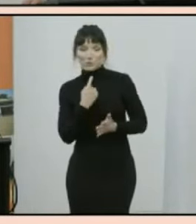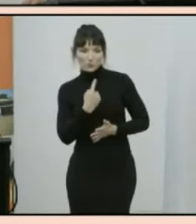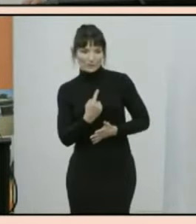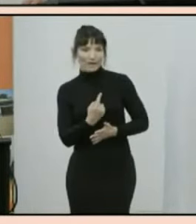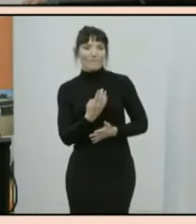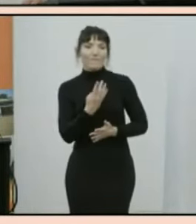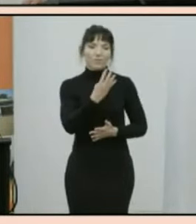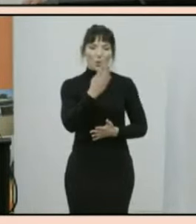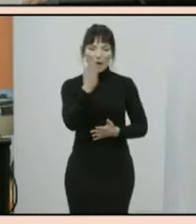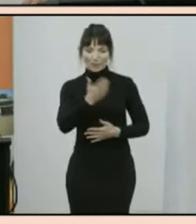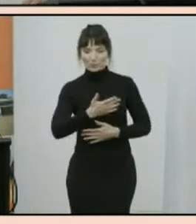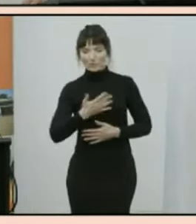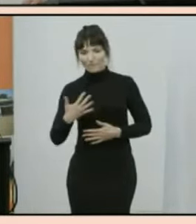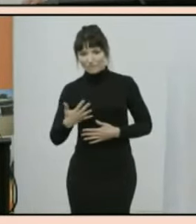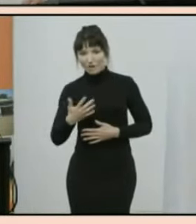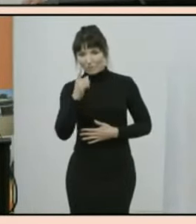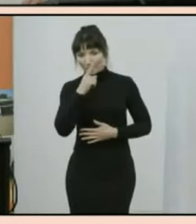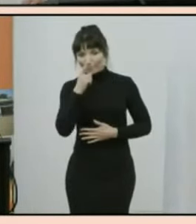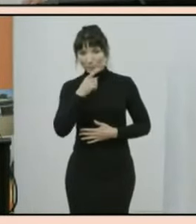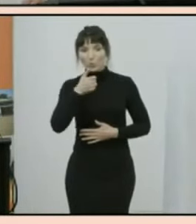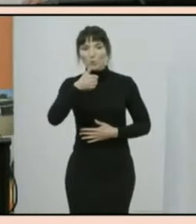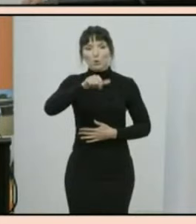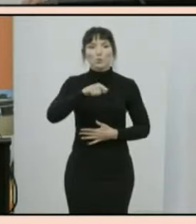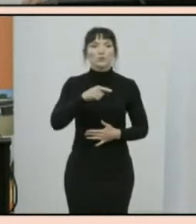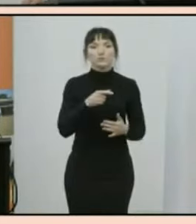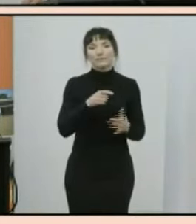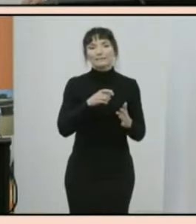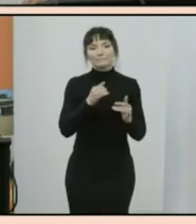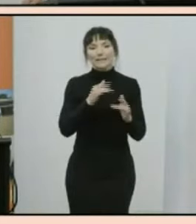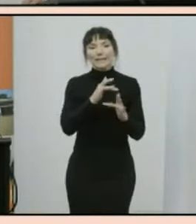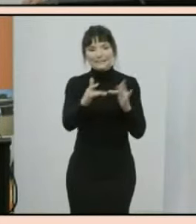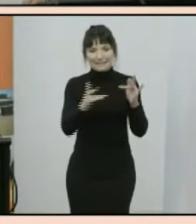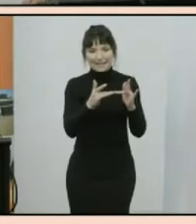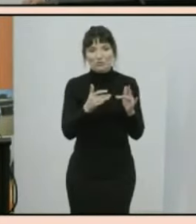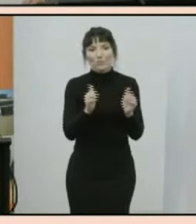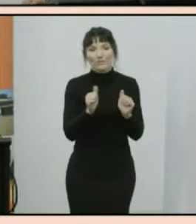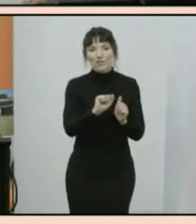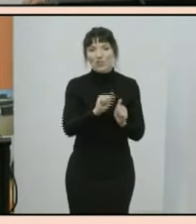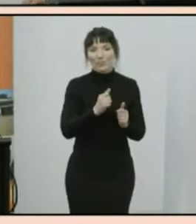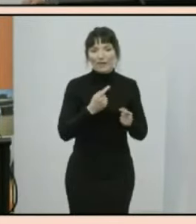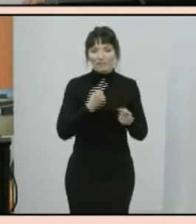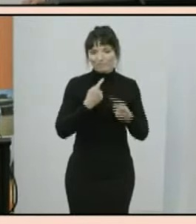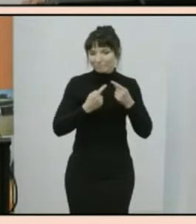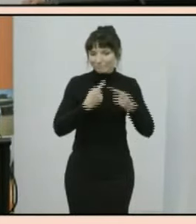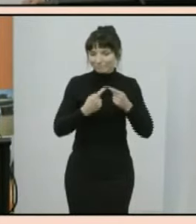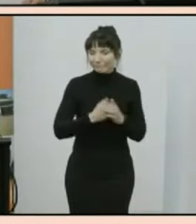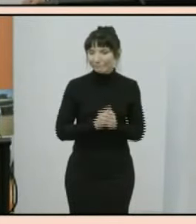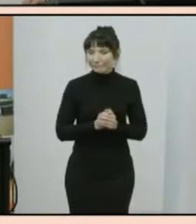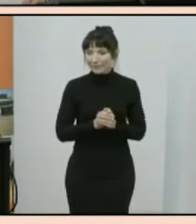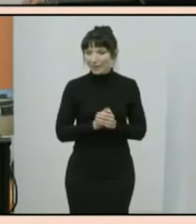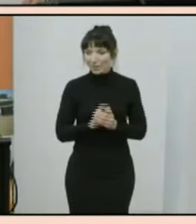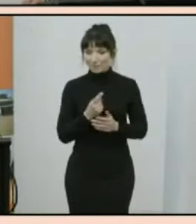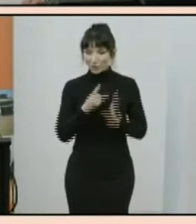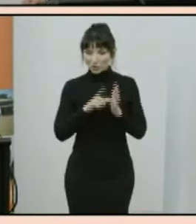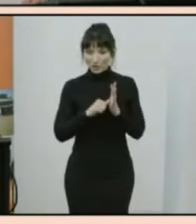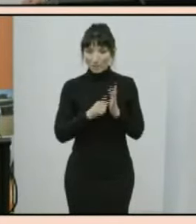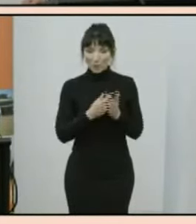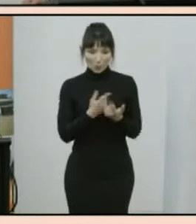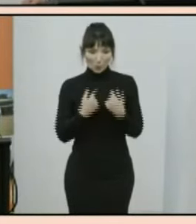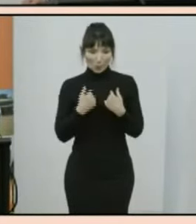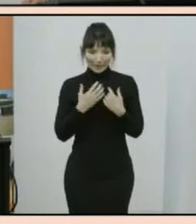completed the census in this way for the first time the census counted over 25 million people